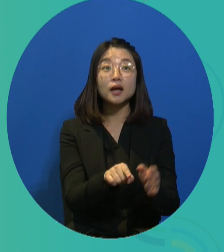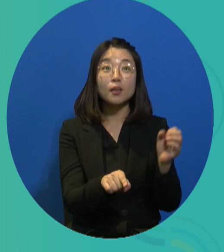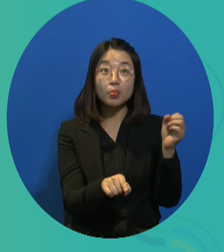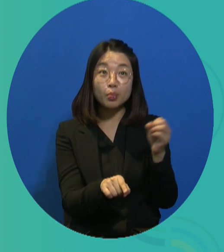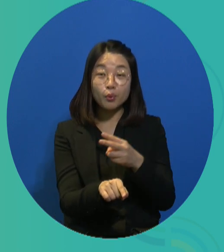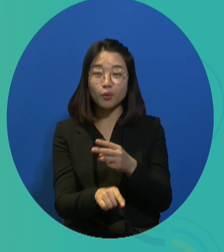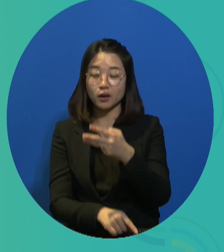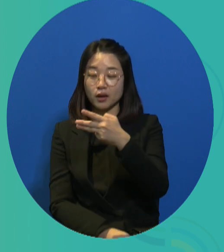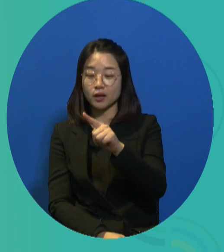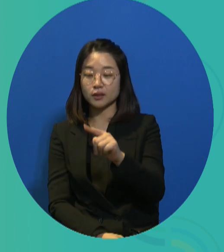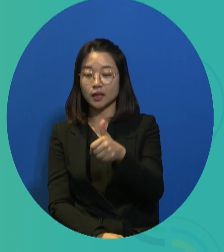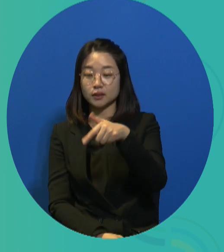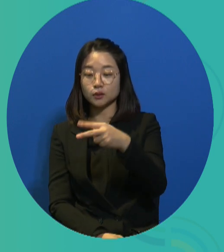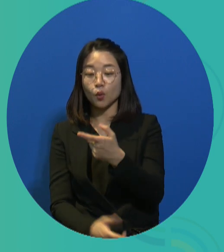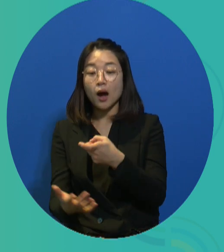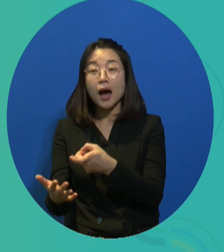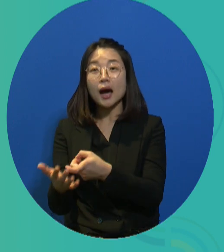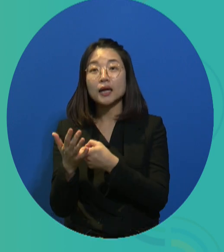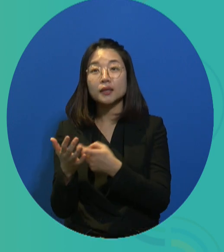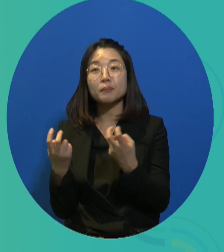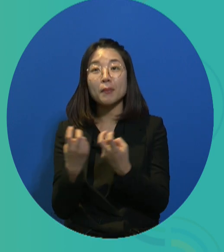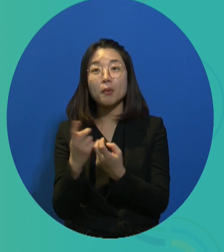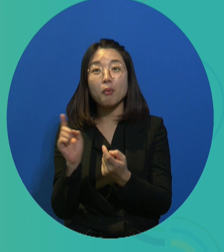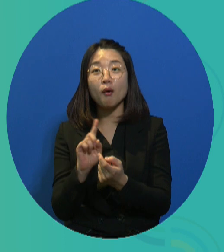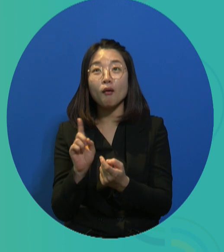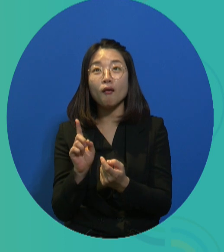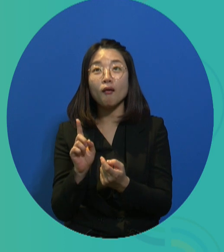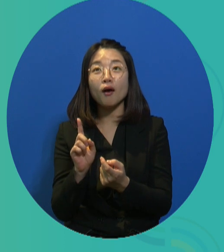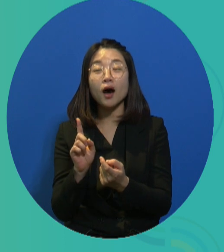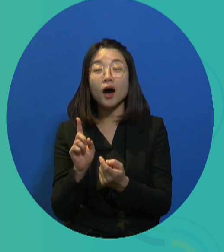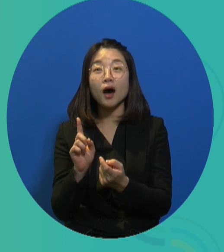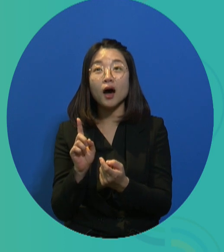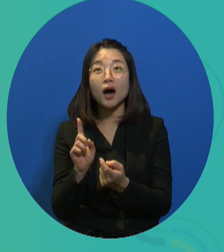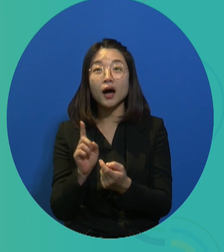carbon neutral or transitioning to a post carbon economy.